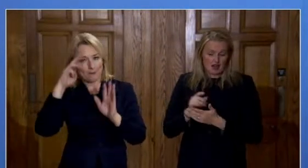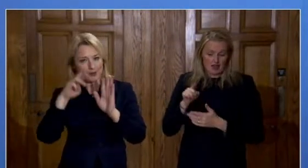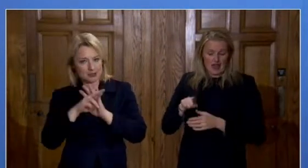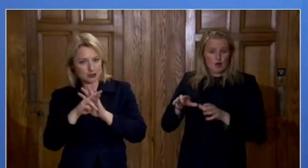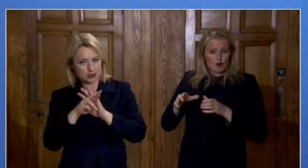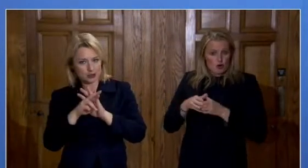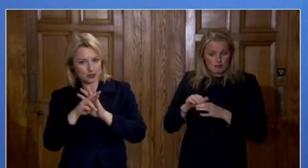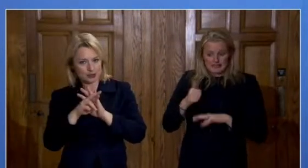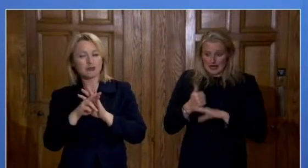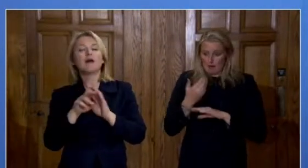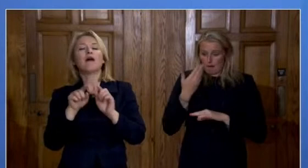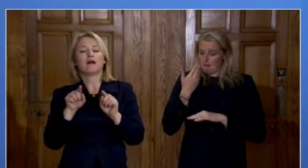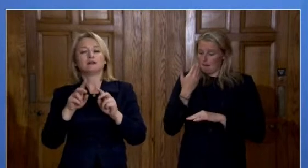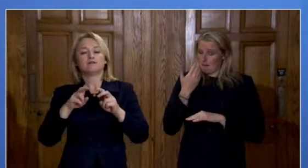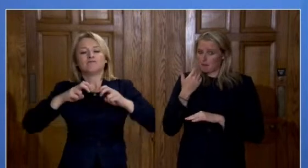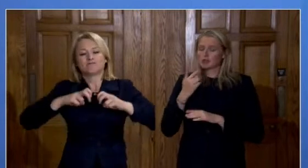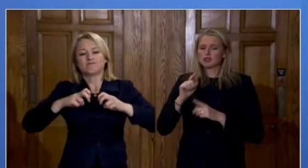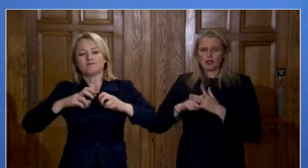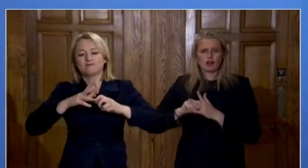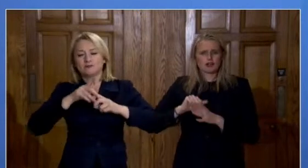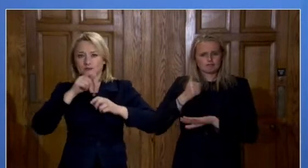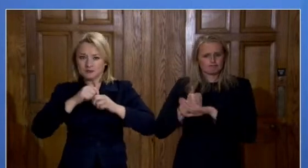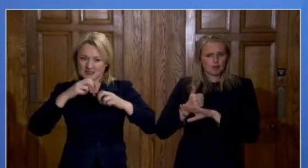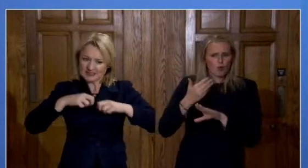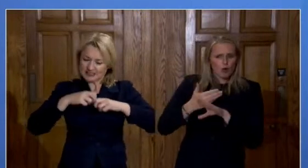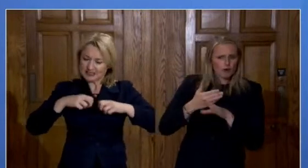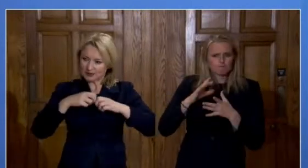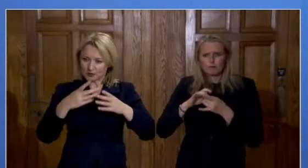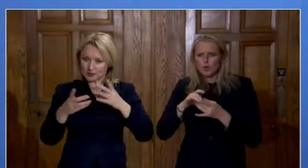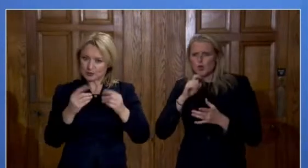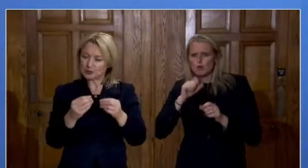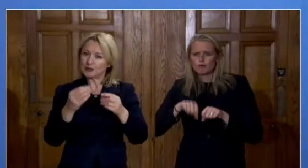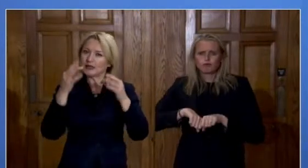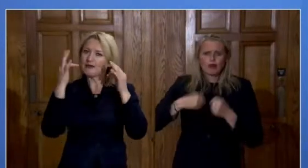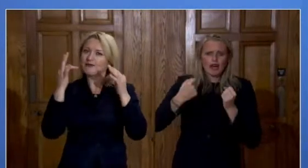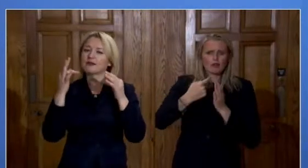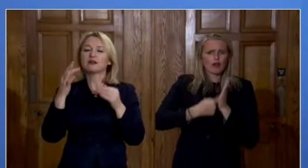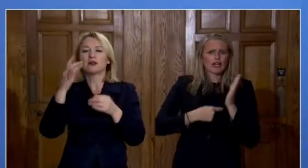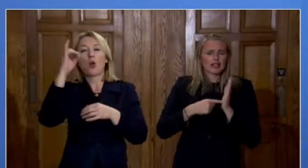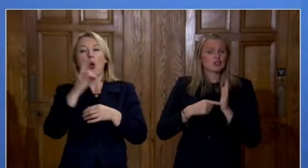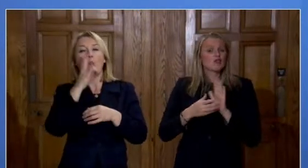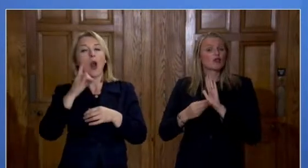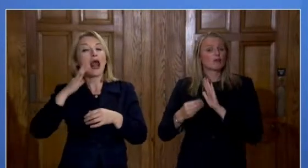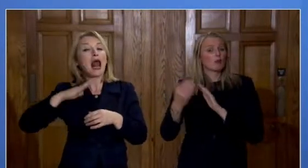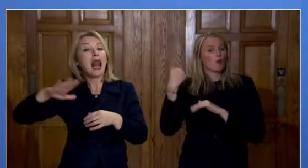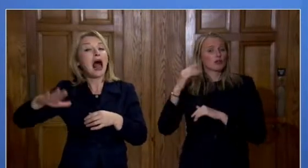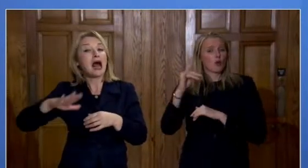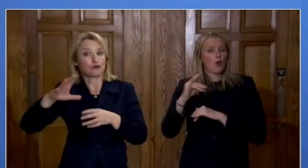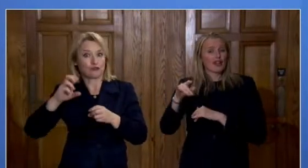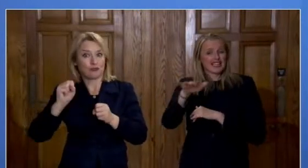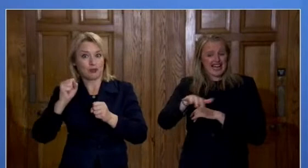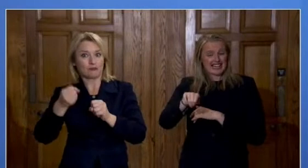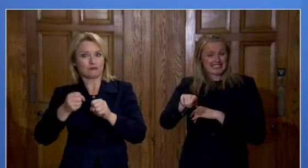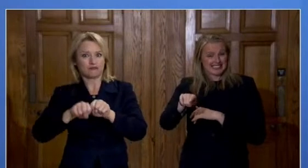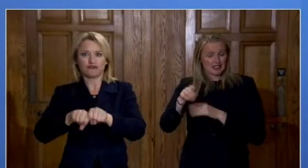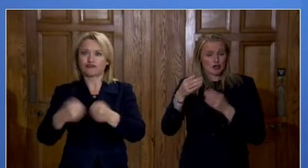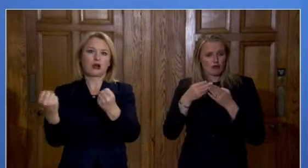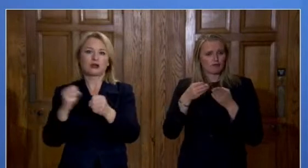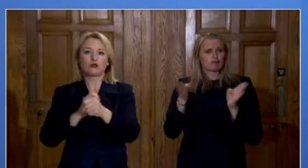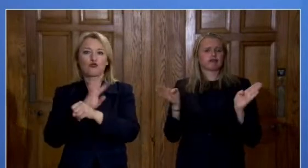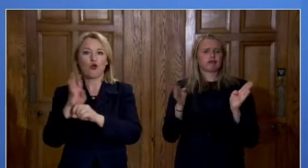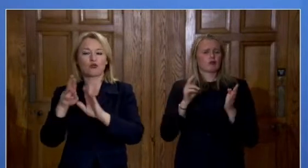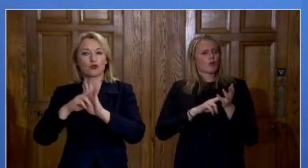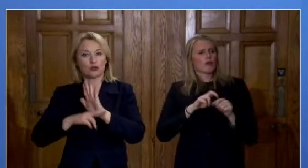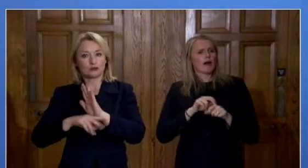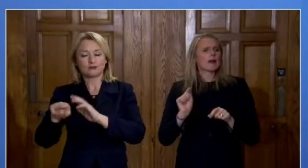specifically in regards to breaches of covert regulations in the the holy lands but is now working on a wider northern ireland approach as